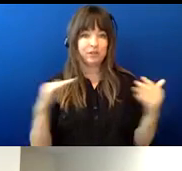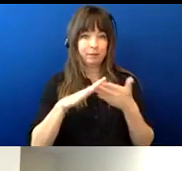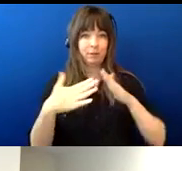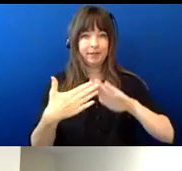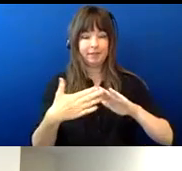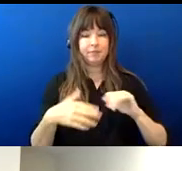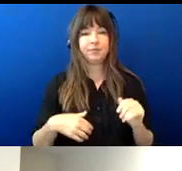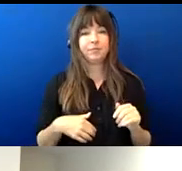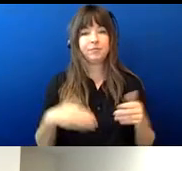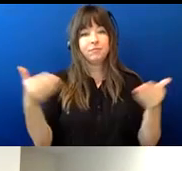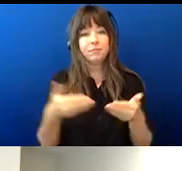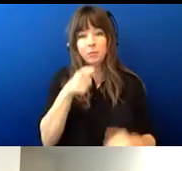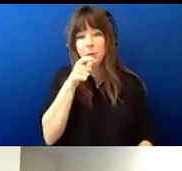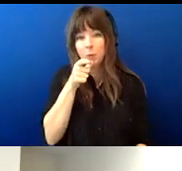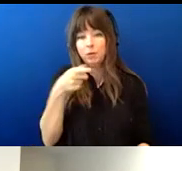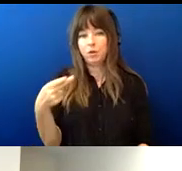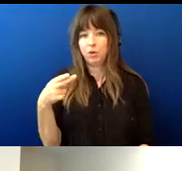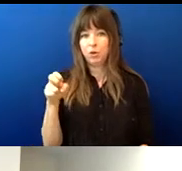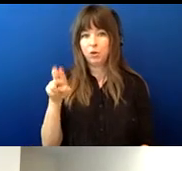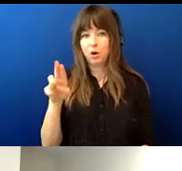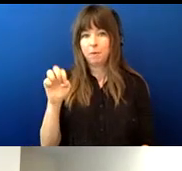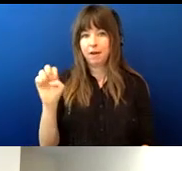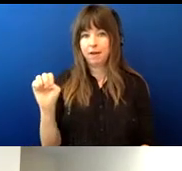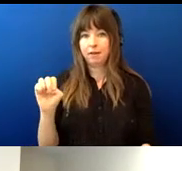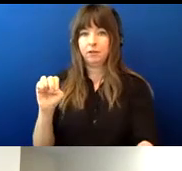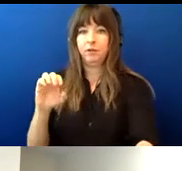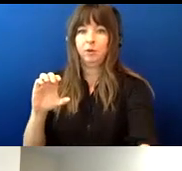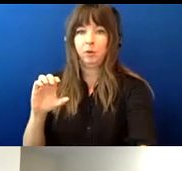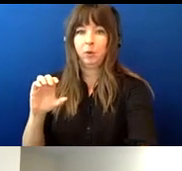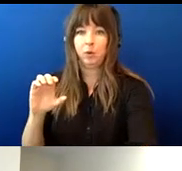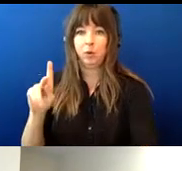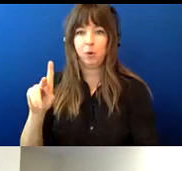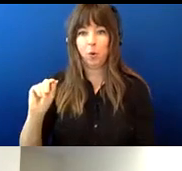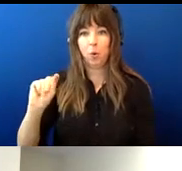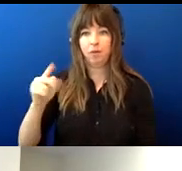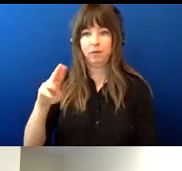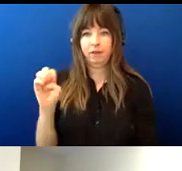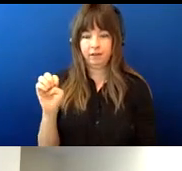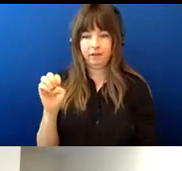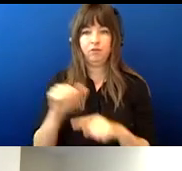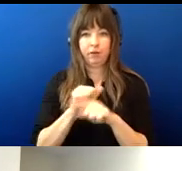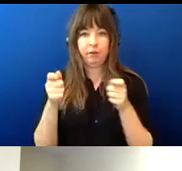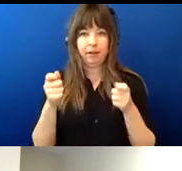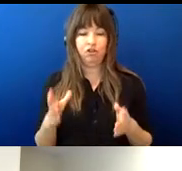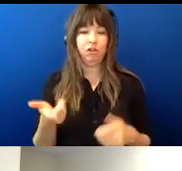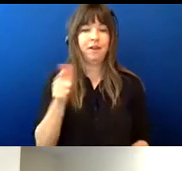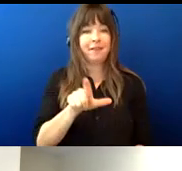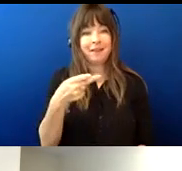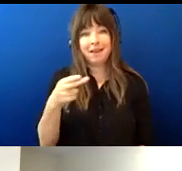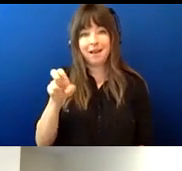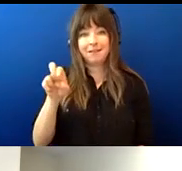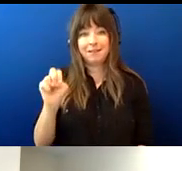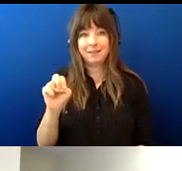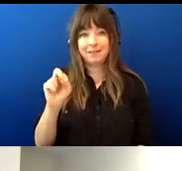herman kofi who is our training manager he just waved his hand and i want to introduce helen neary who is our cultural diversity